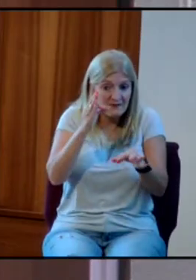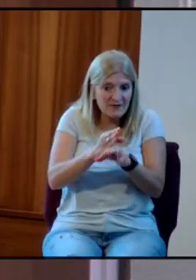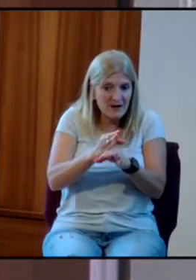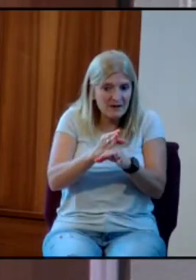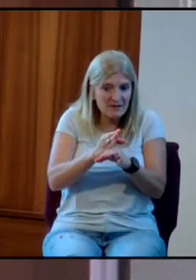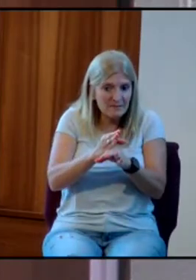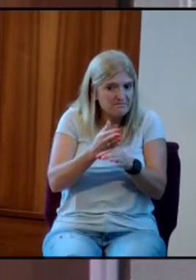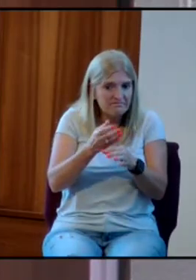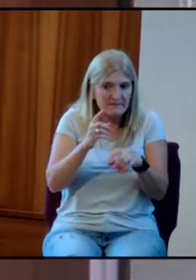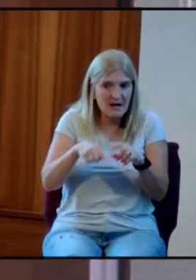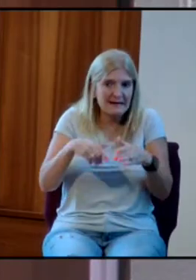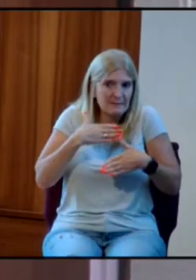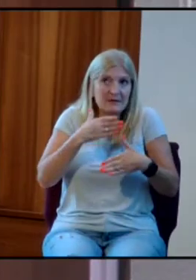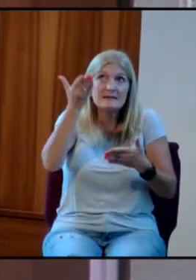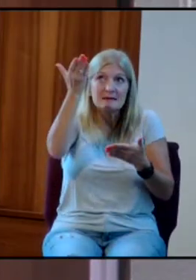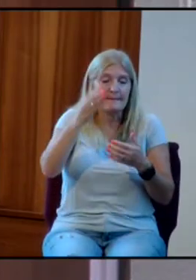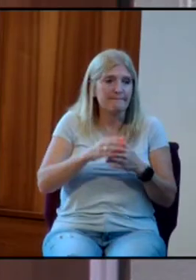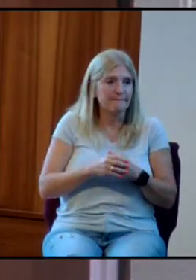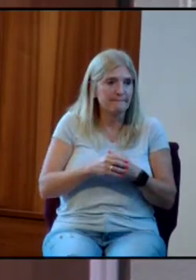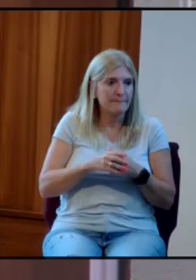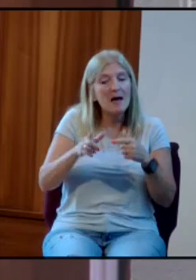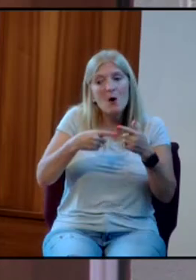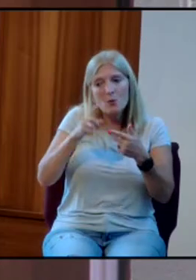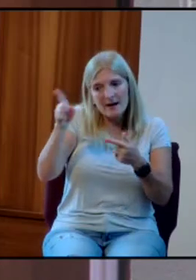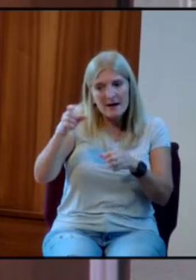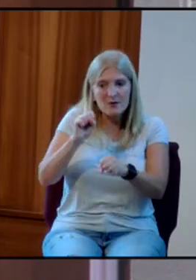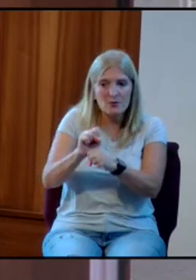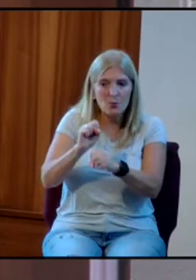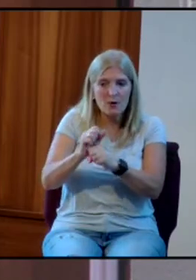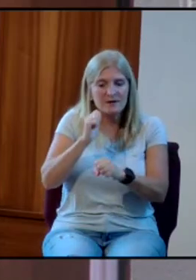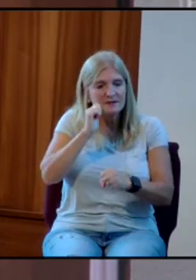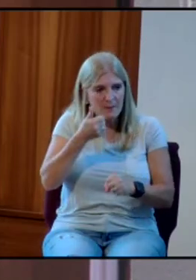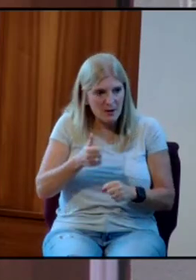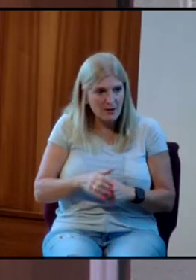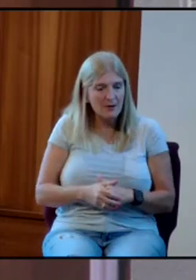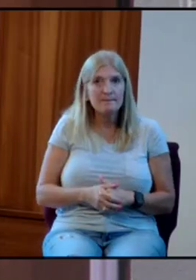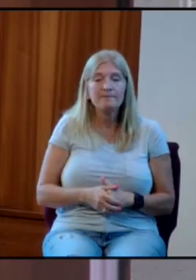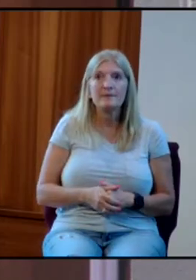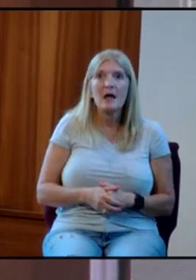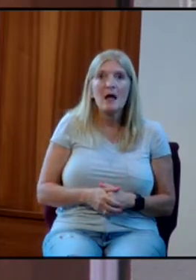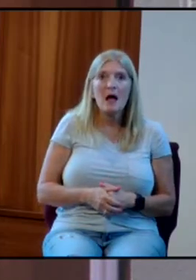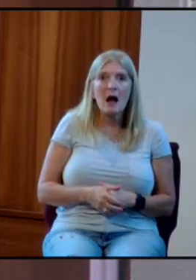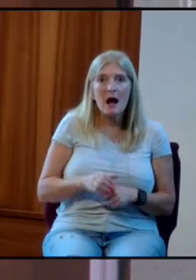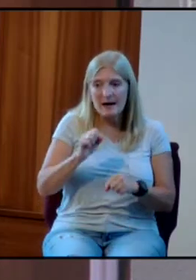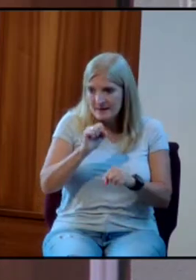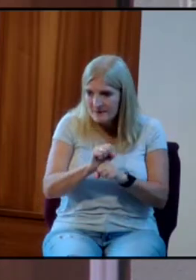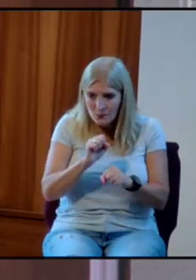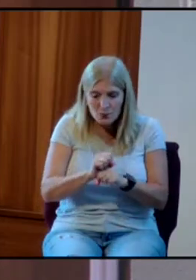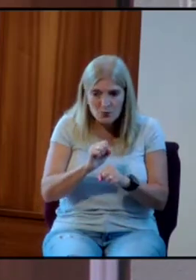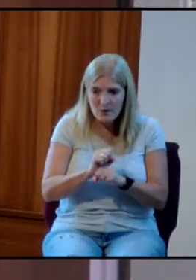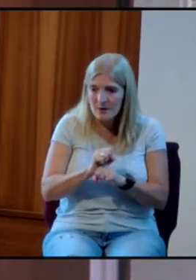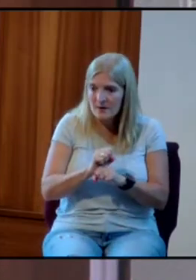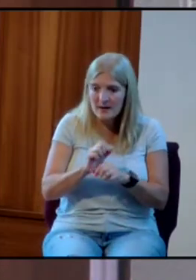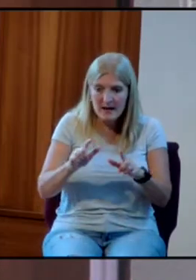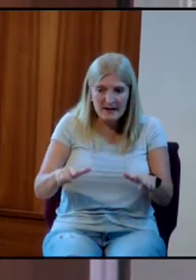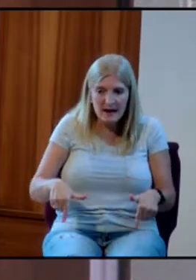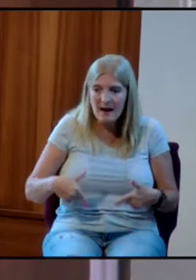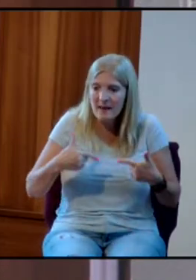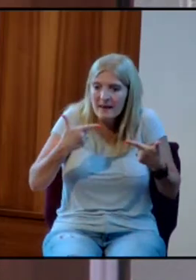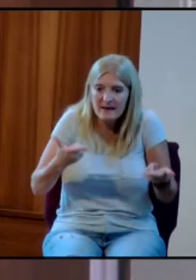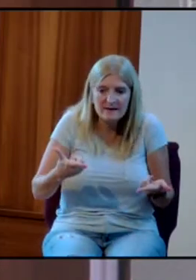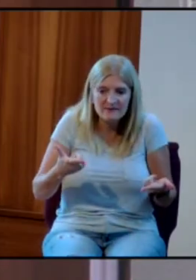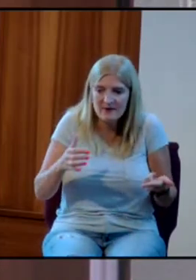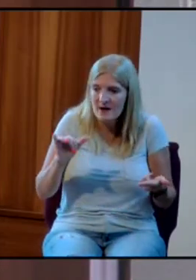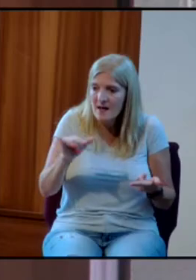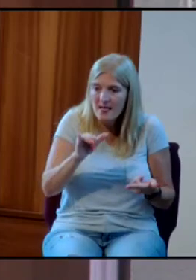to work tomorrow. And when I go to work tomorrow, I can go to work tomorrow and I can live like I got my bases covered. If